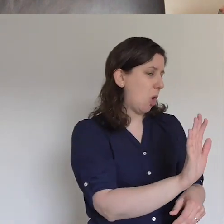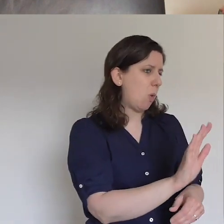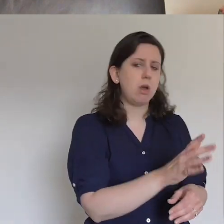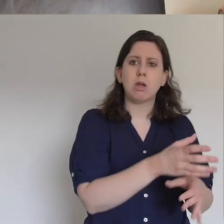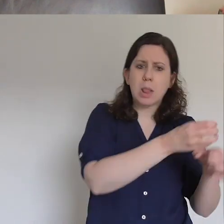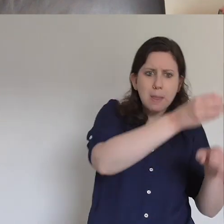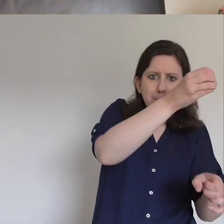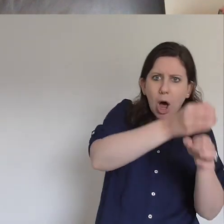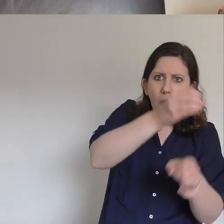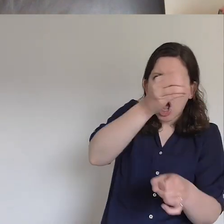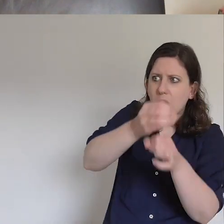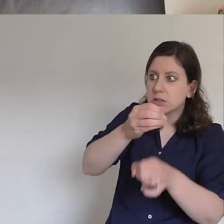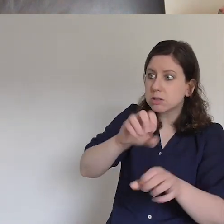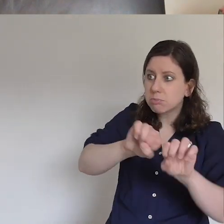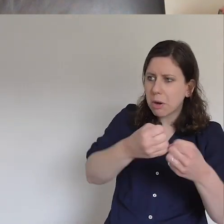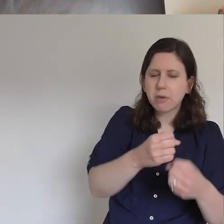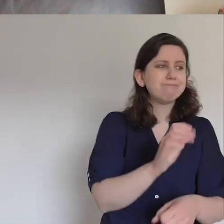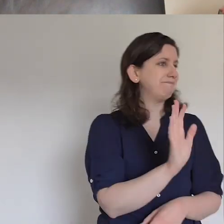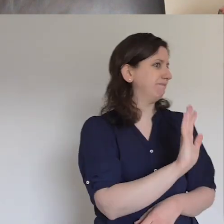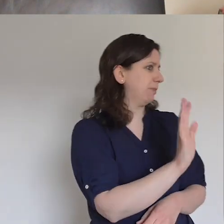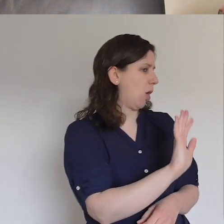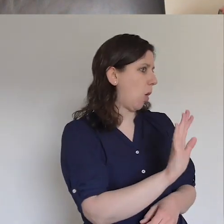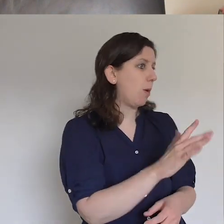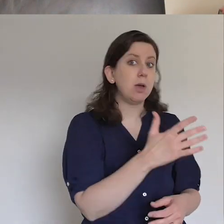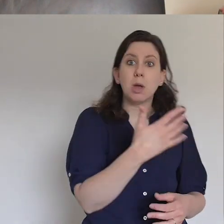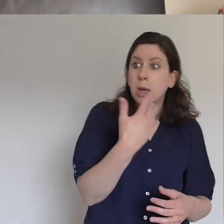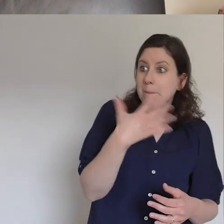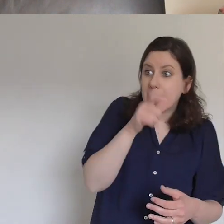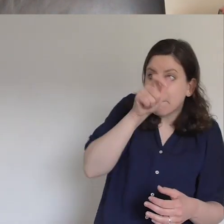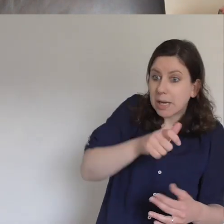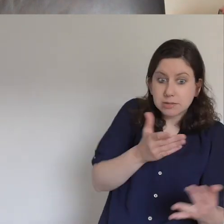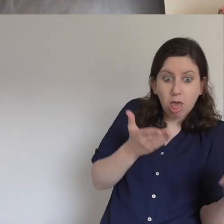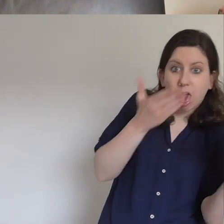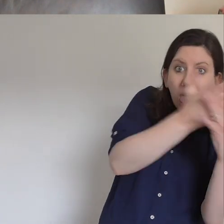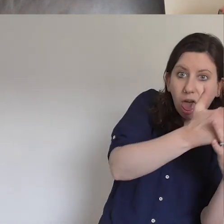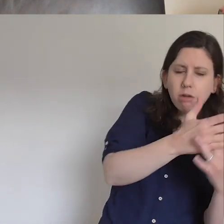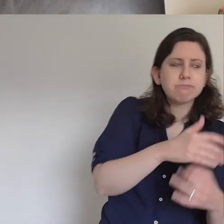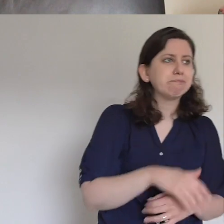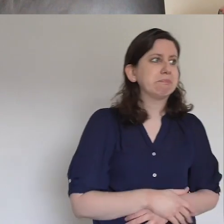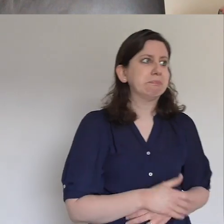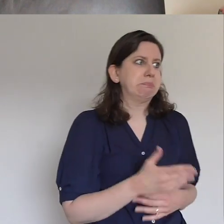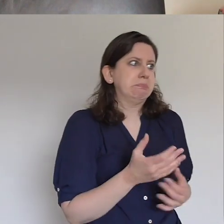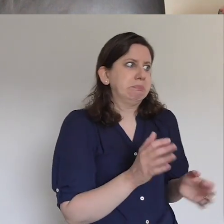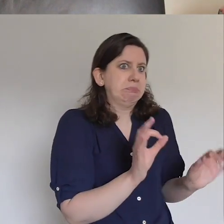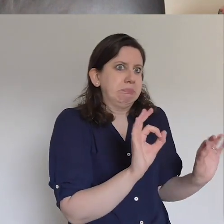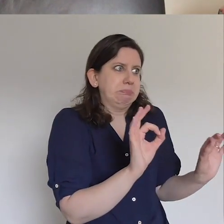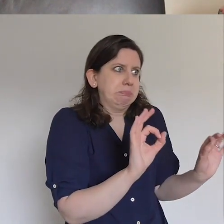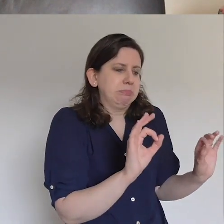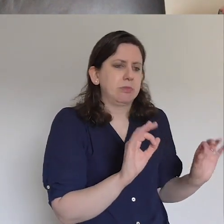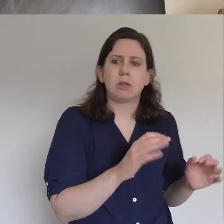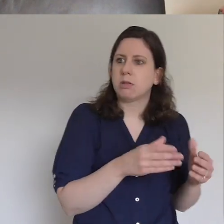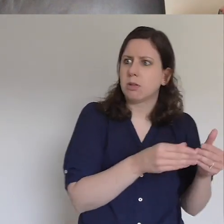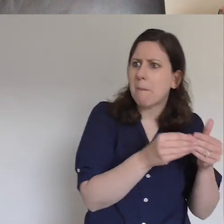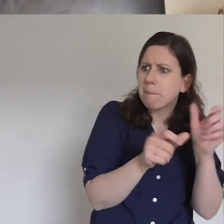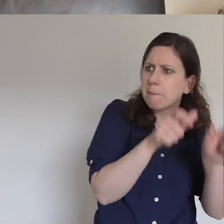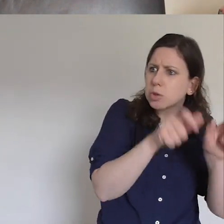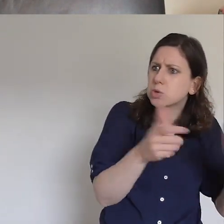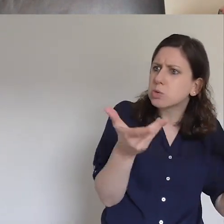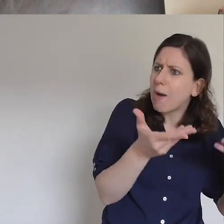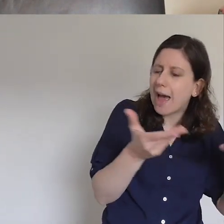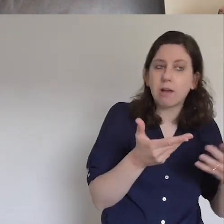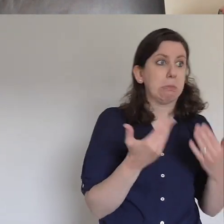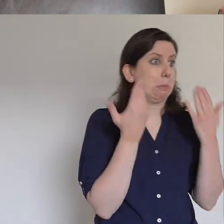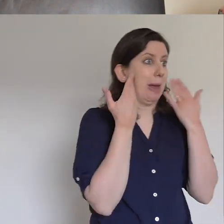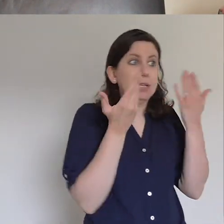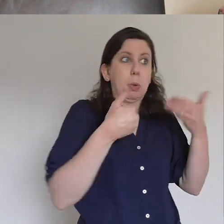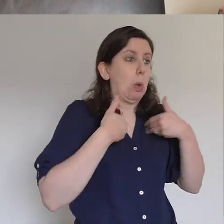No. Was there any sign of breaking and entering? No. Where have the apostles gone? Dunno. And then